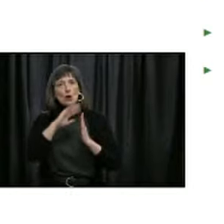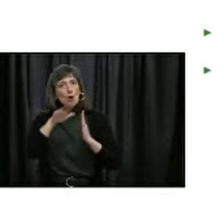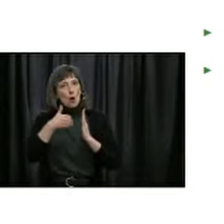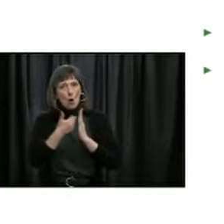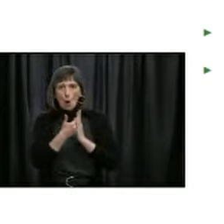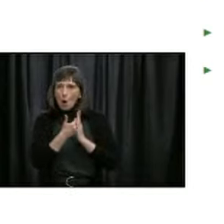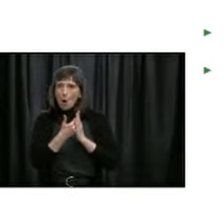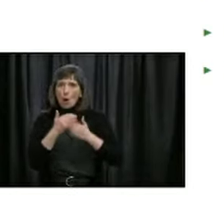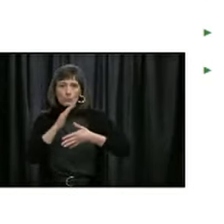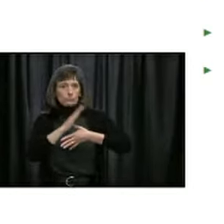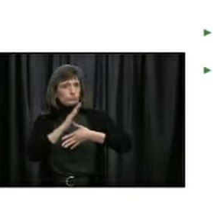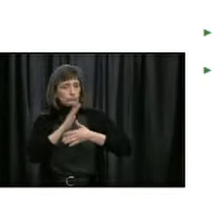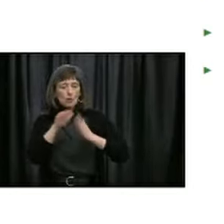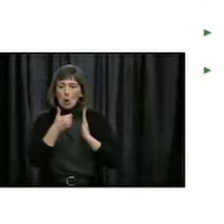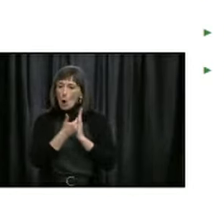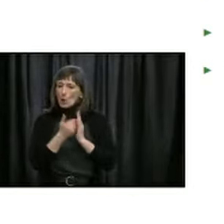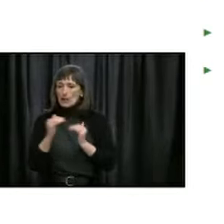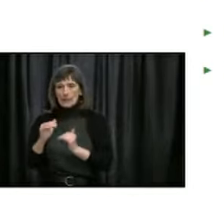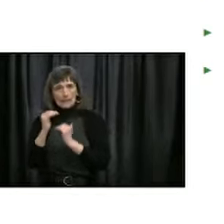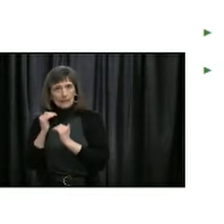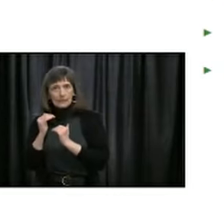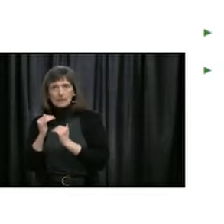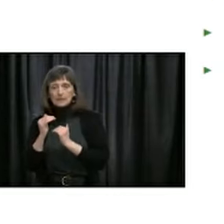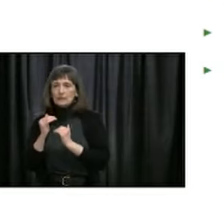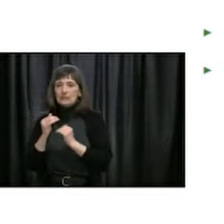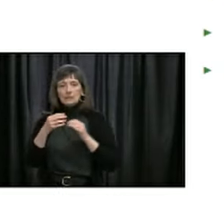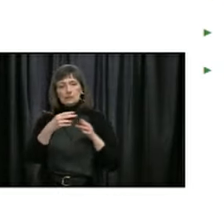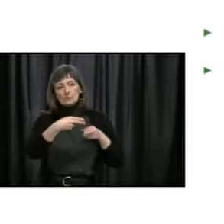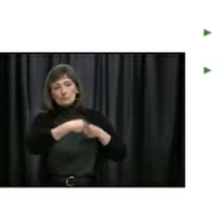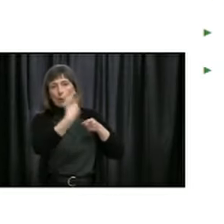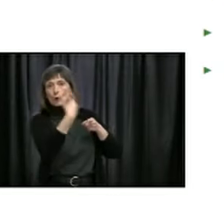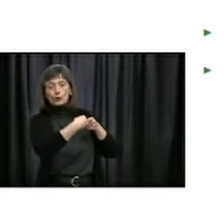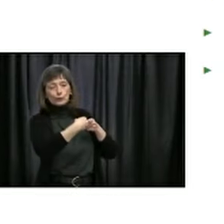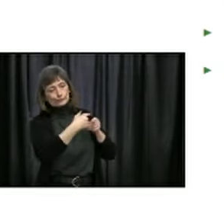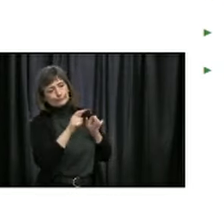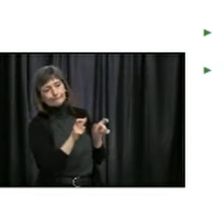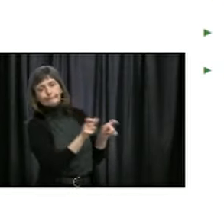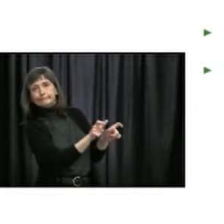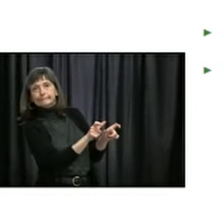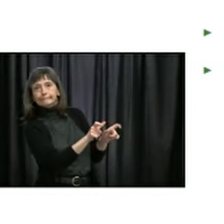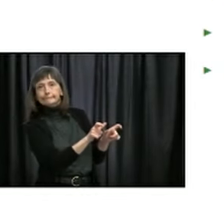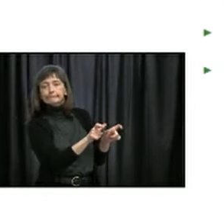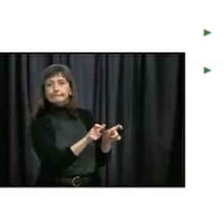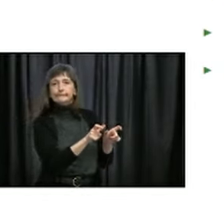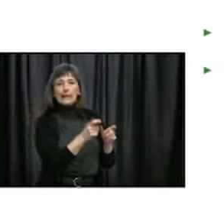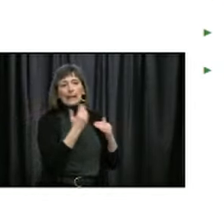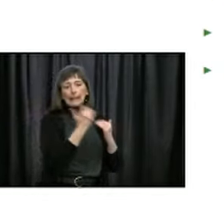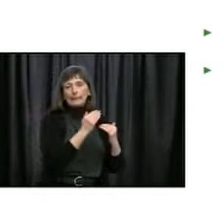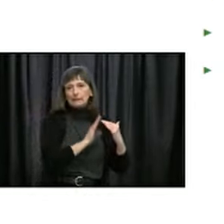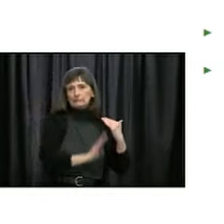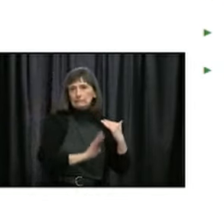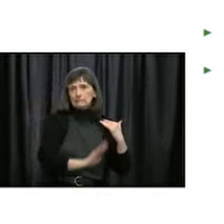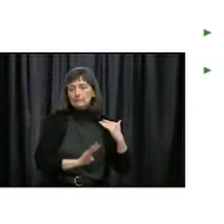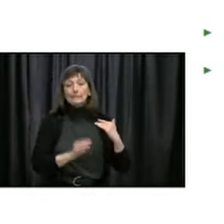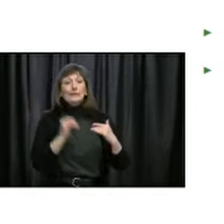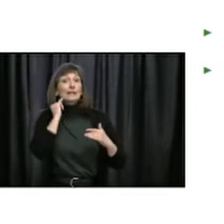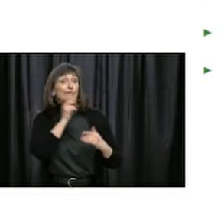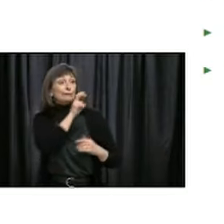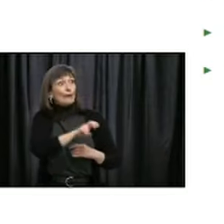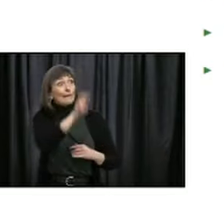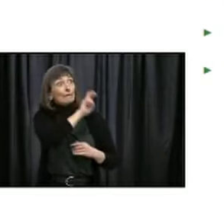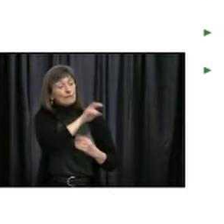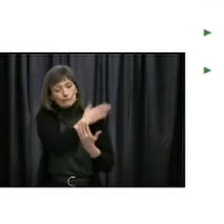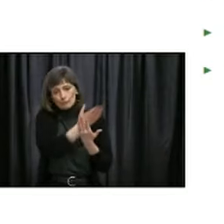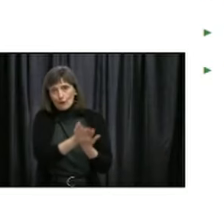guidance. We've restricted access to our borders. We've had isolation after travel. We've restricted all the